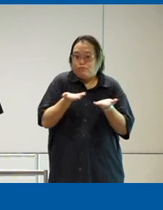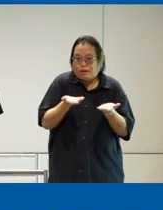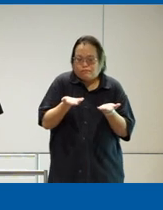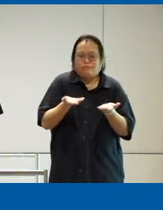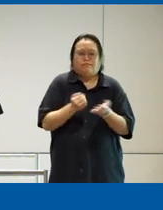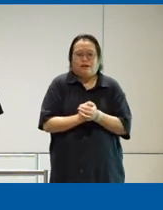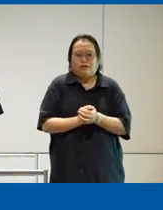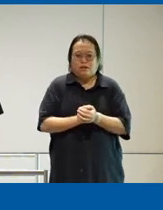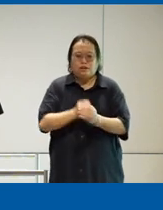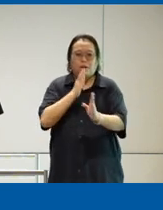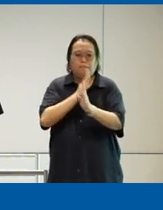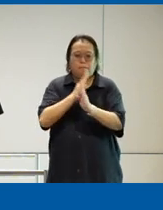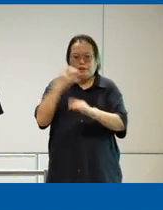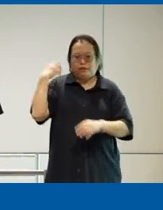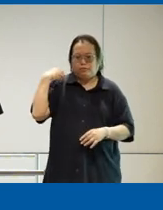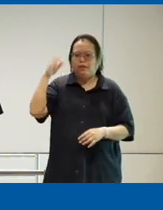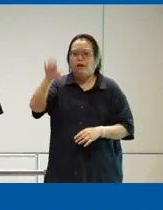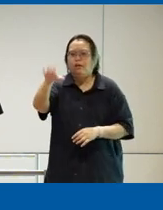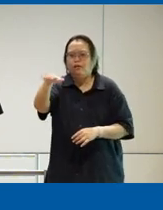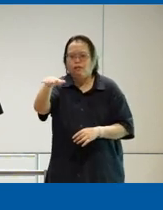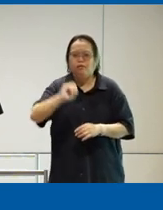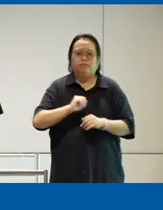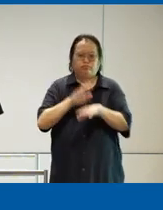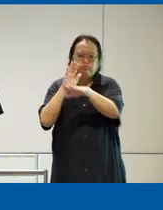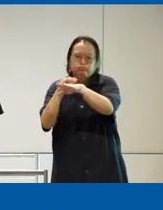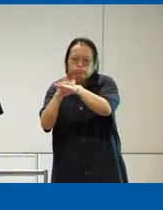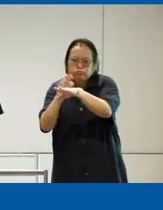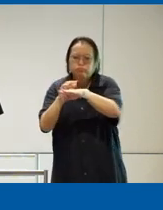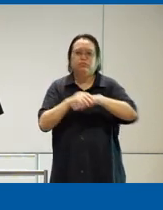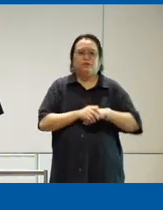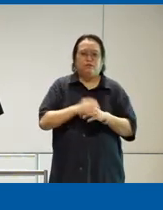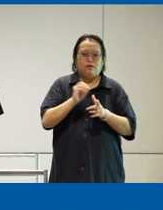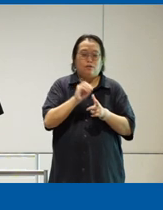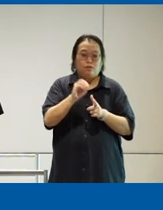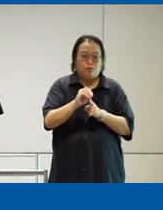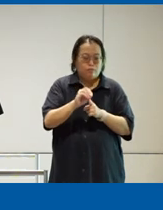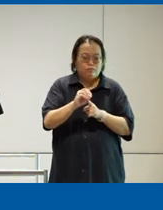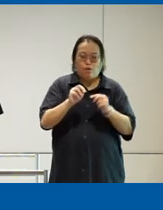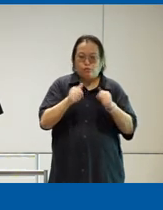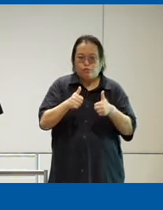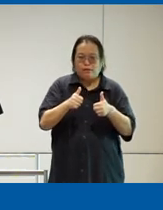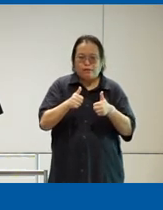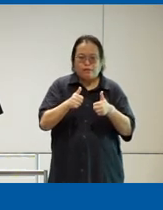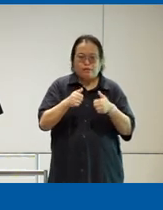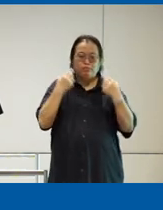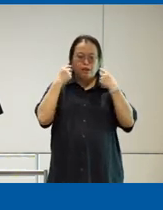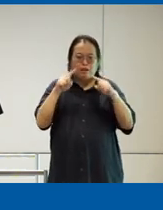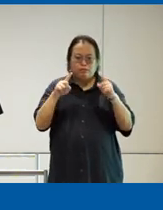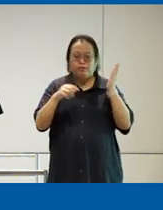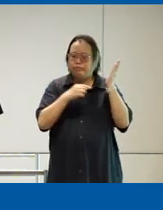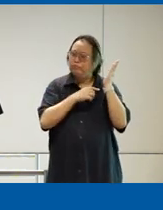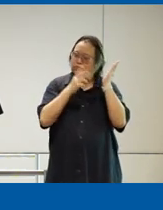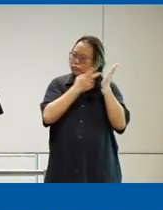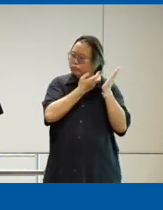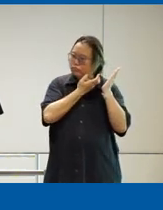advance that the PW is going to board all light. And we can make automatic audio announcements for the PWD. And rather